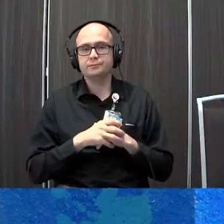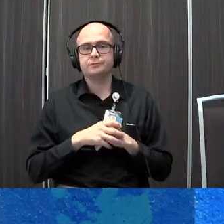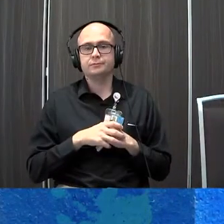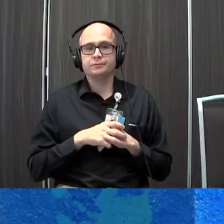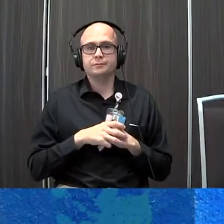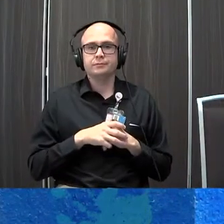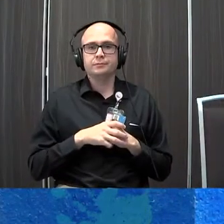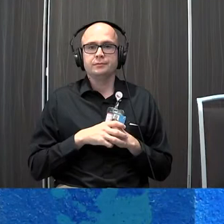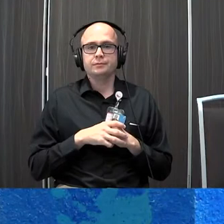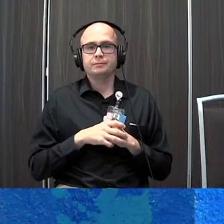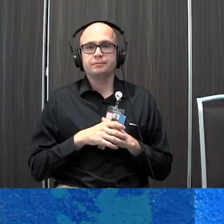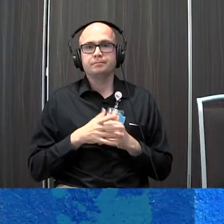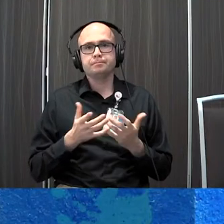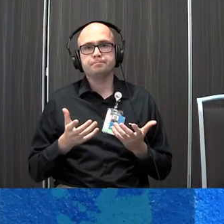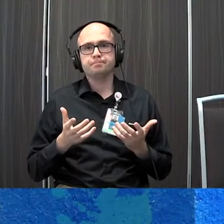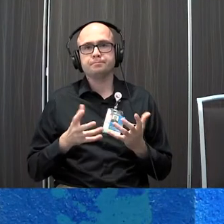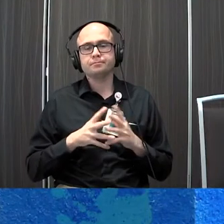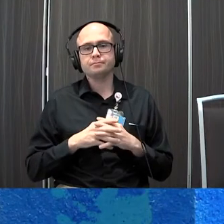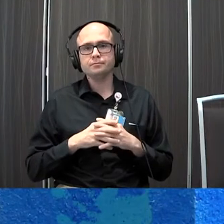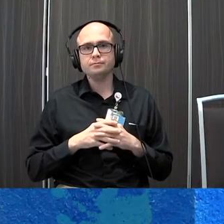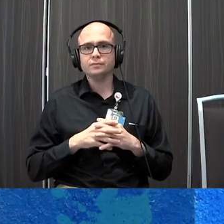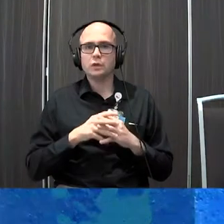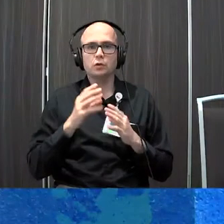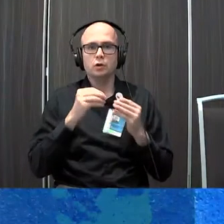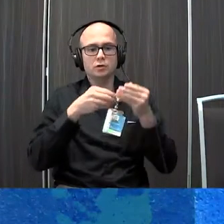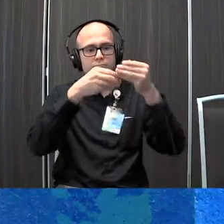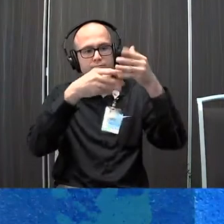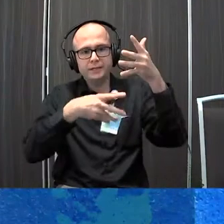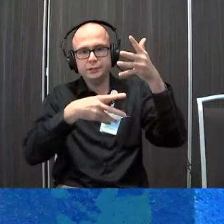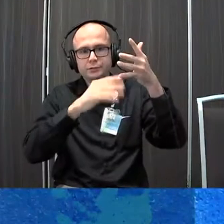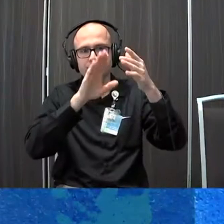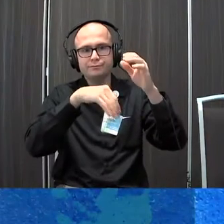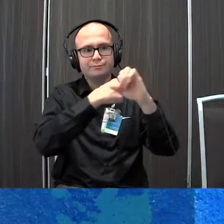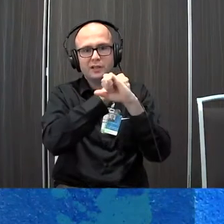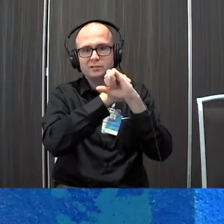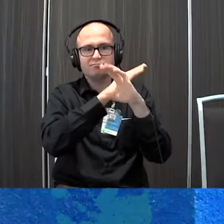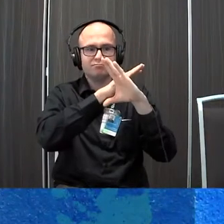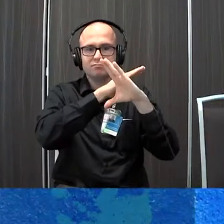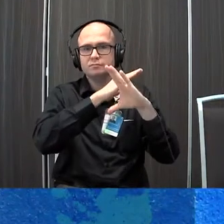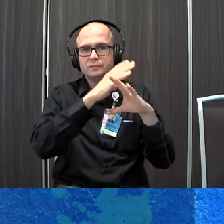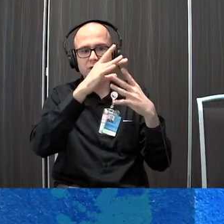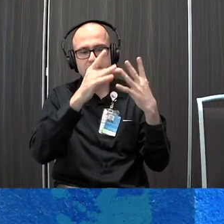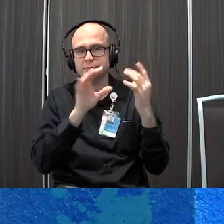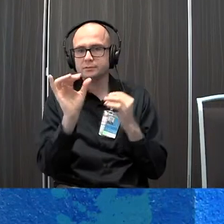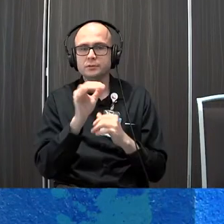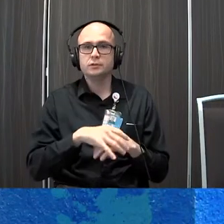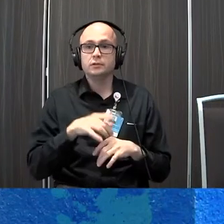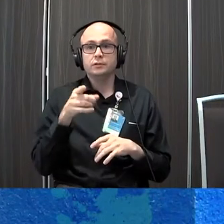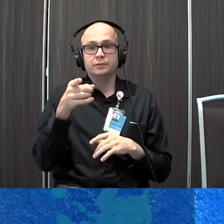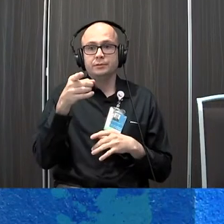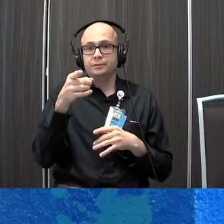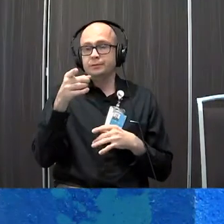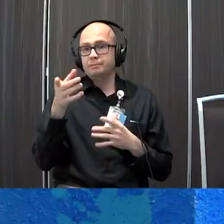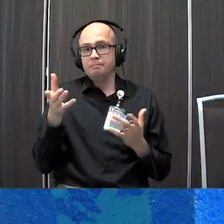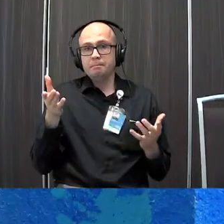app or menu lock options other things like that but these are some